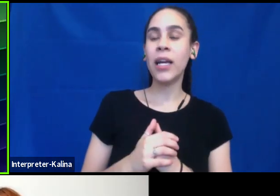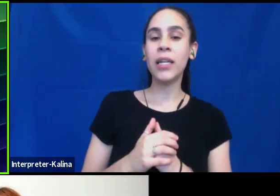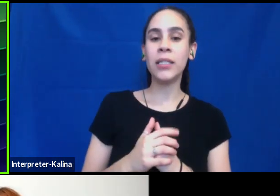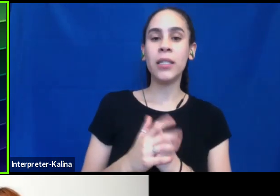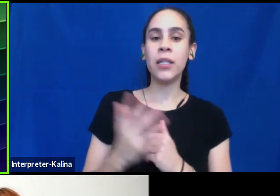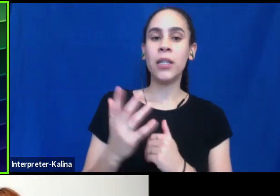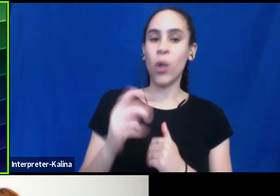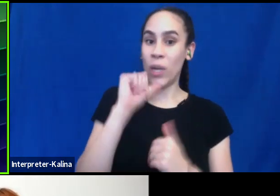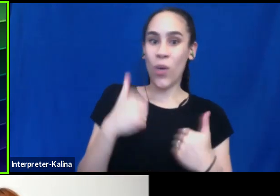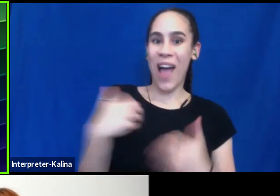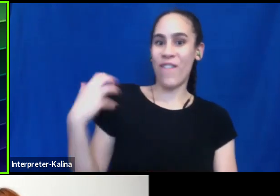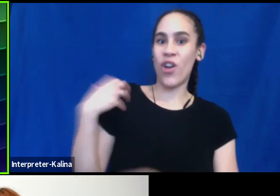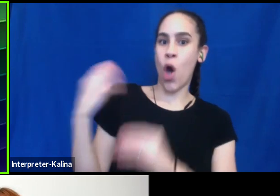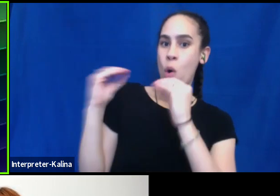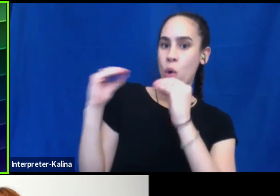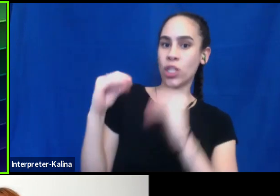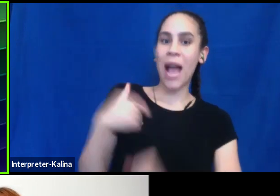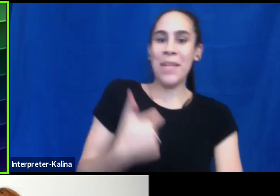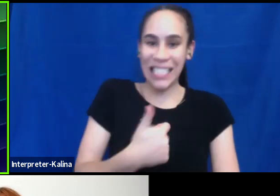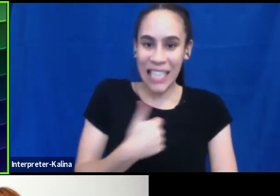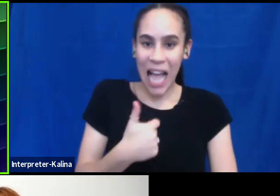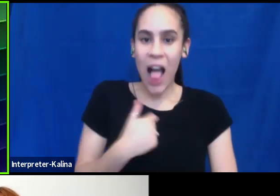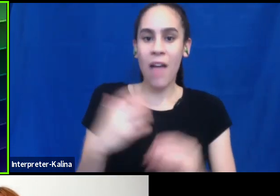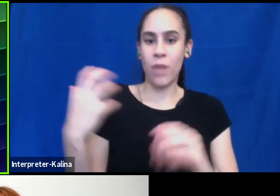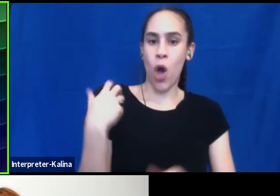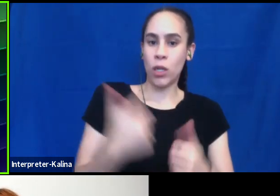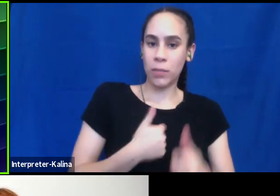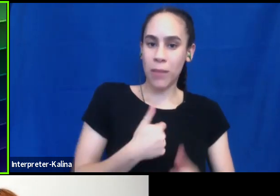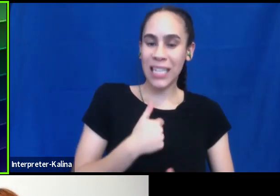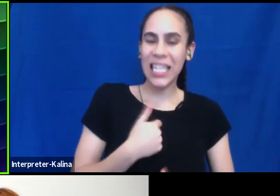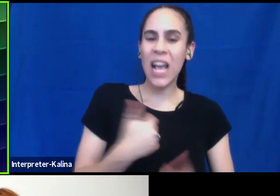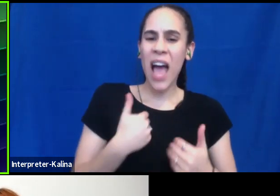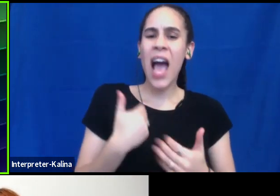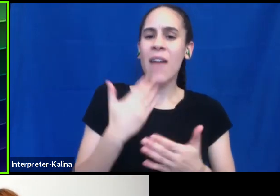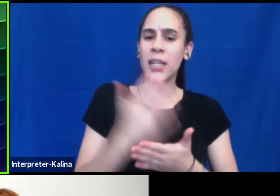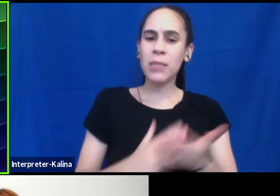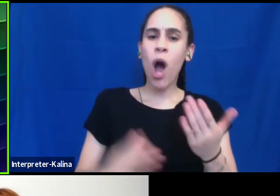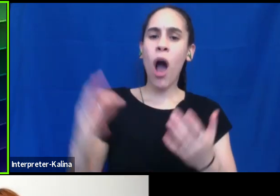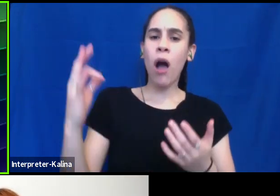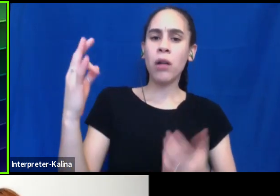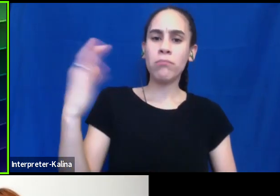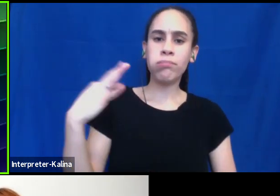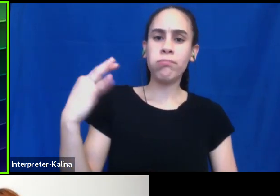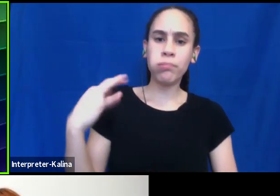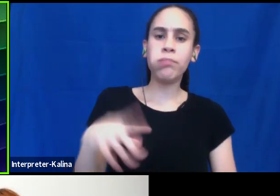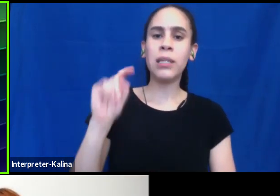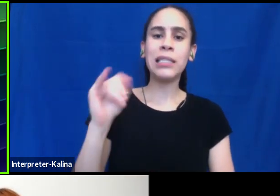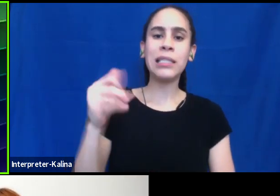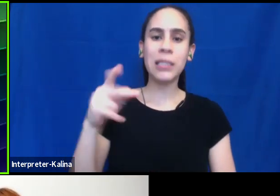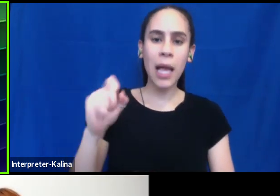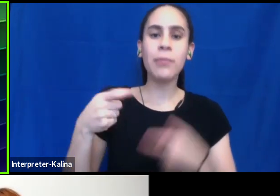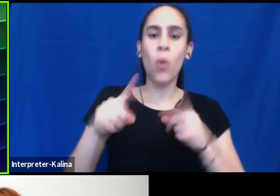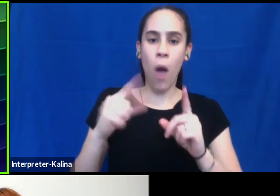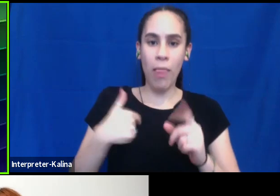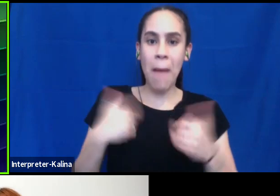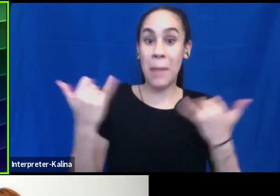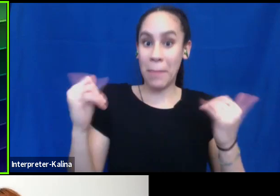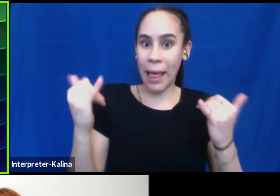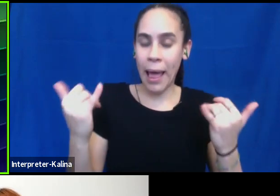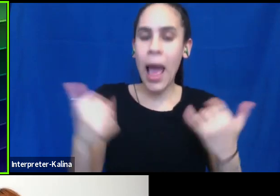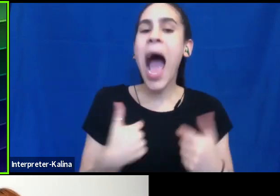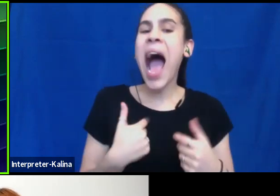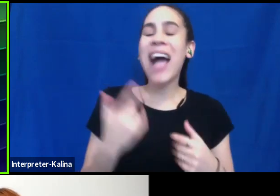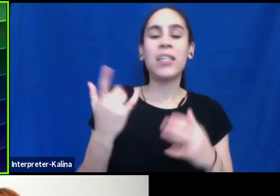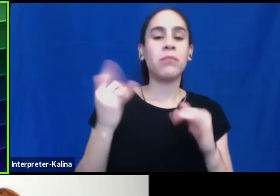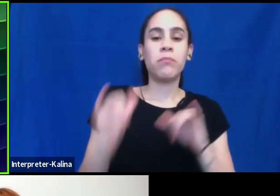sports, um, self-coaching things that will little tips for myself as I'm, as I'm performing. Um, and I do the same again